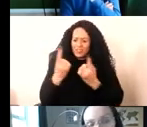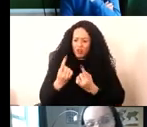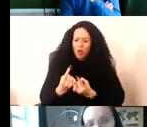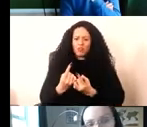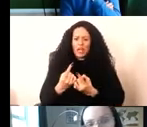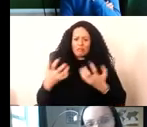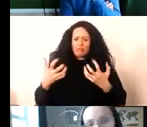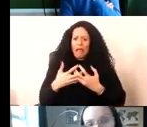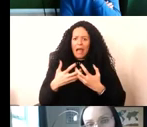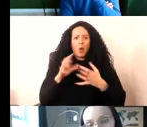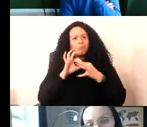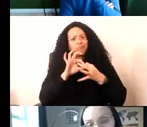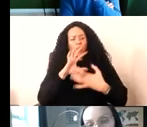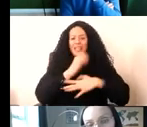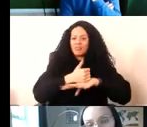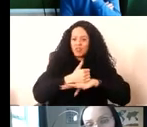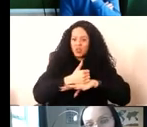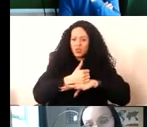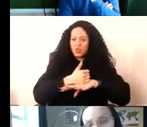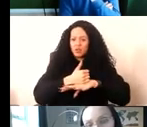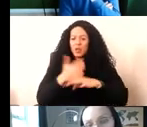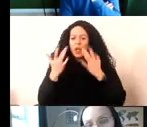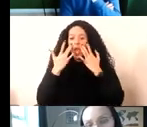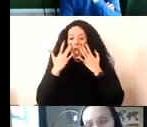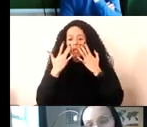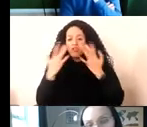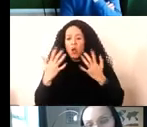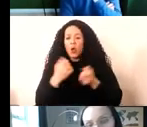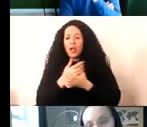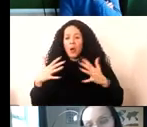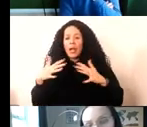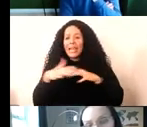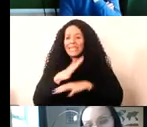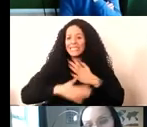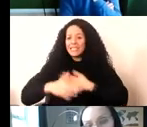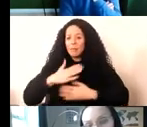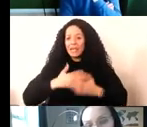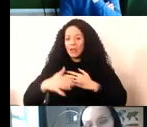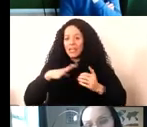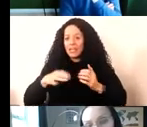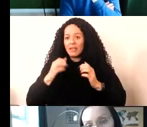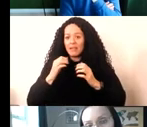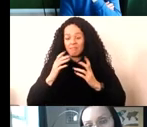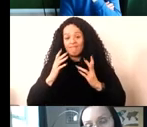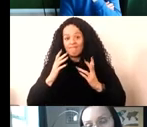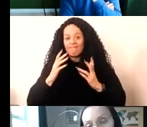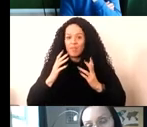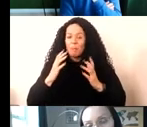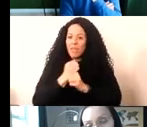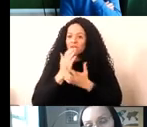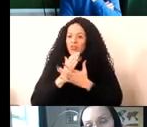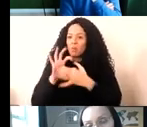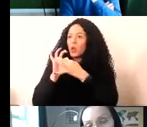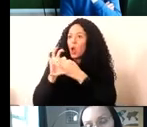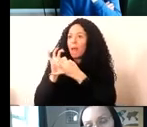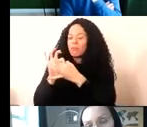One thing it highlighted was just how interdisciplinary this kind of work can be. Collaboration was an underlying assumption of the models. No